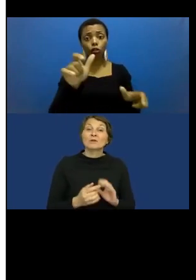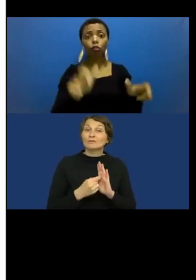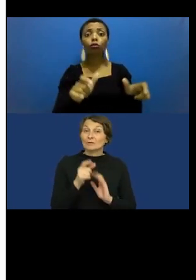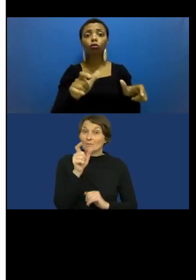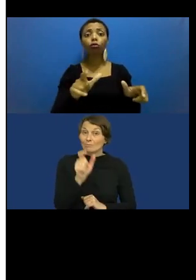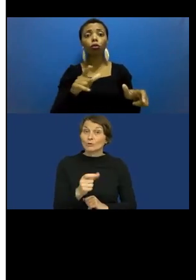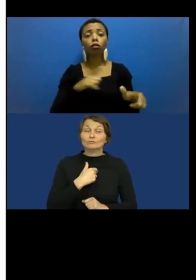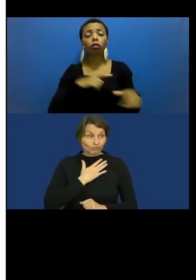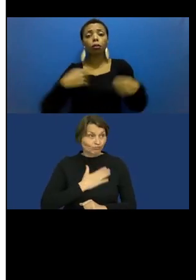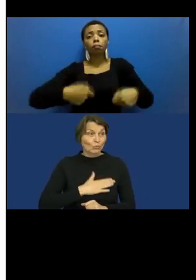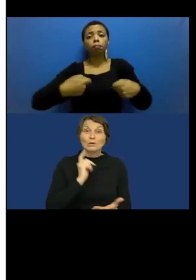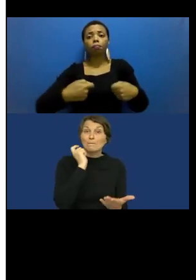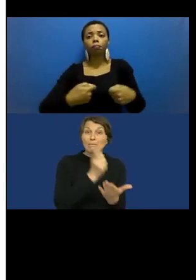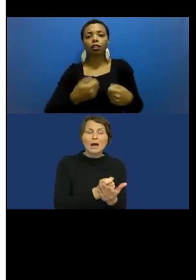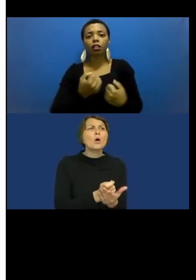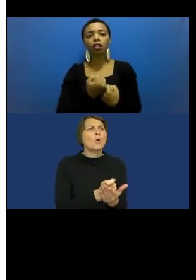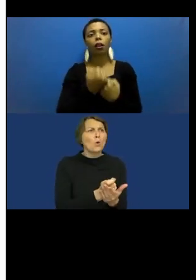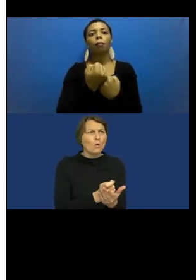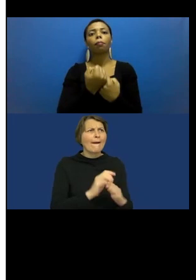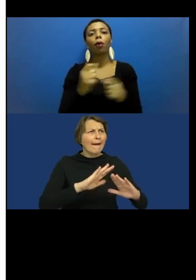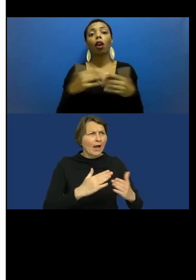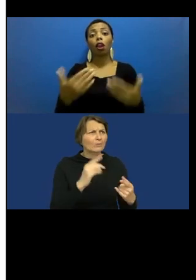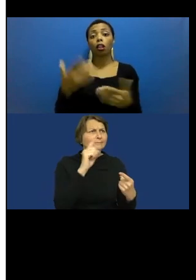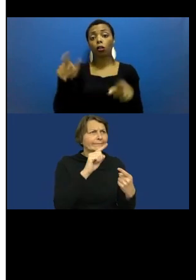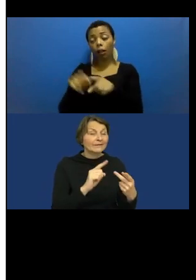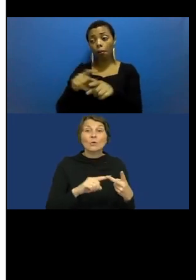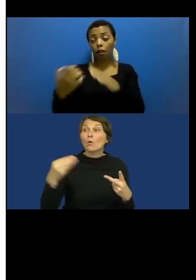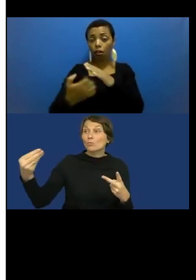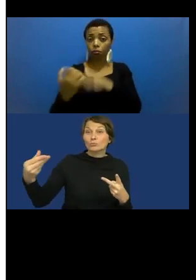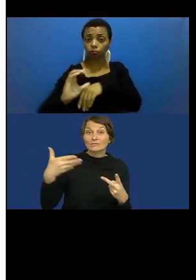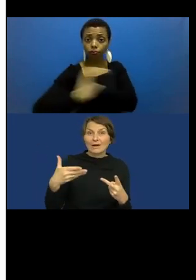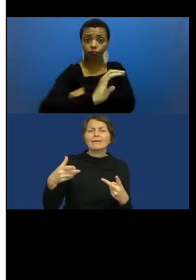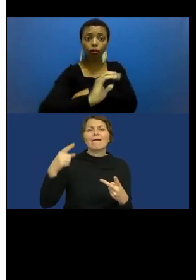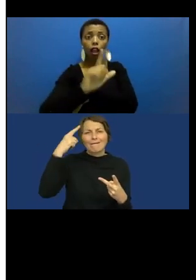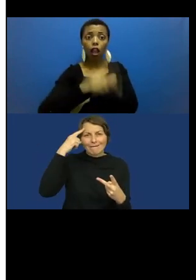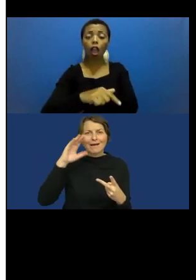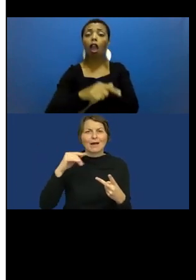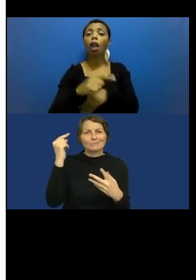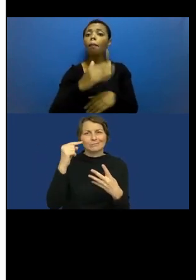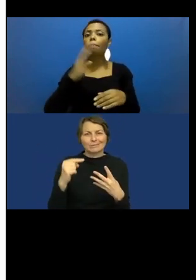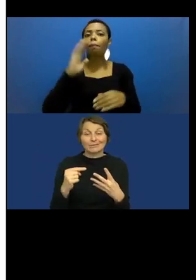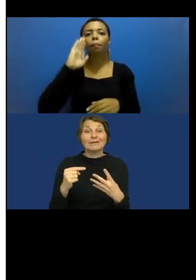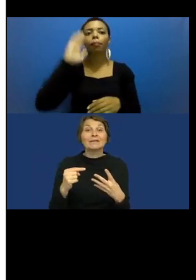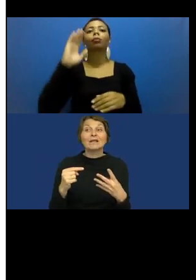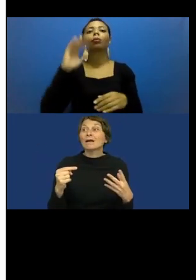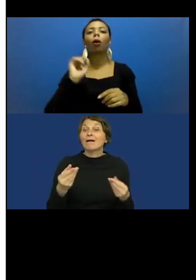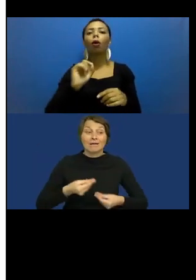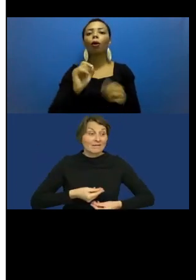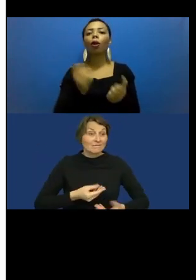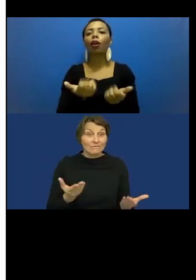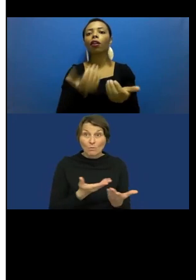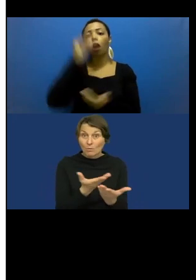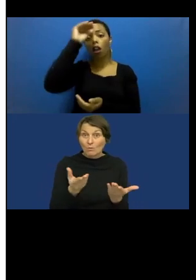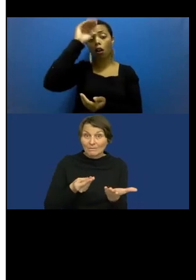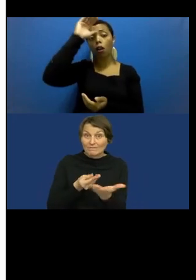and providers, as well as lead to cost reductions and improved knowledge at a national